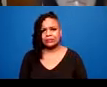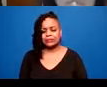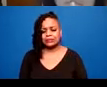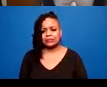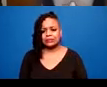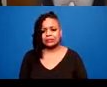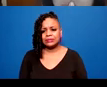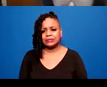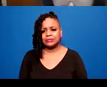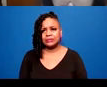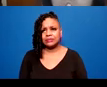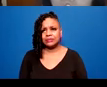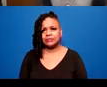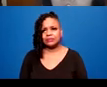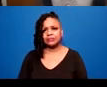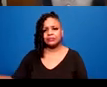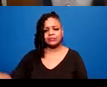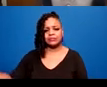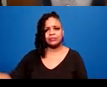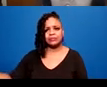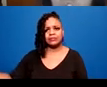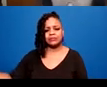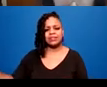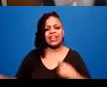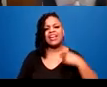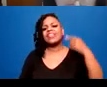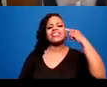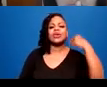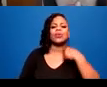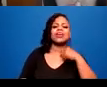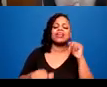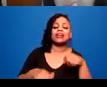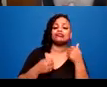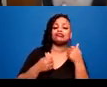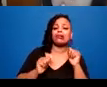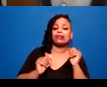I think we can just try to move forward and then we will do a transcript at the end.